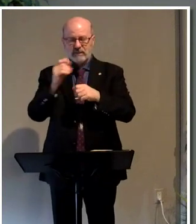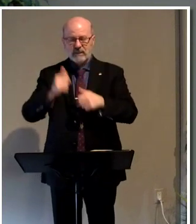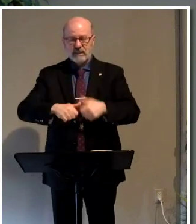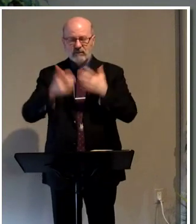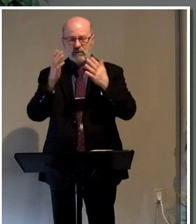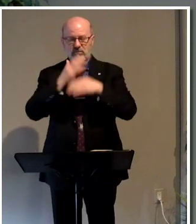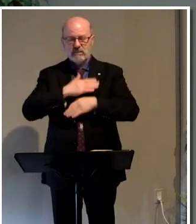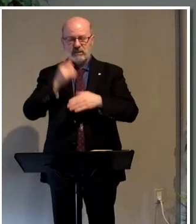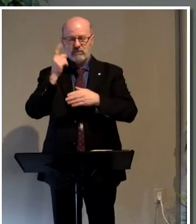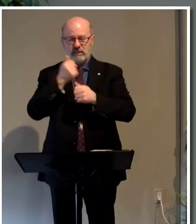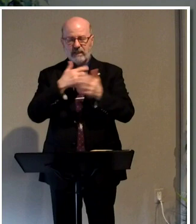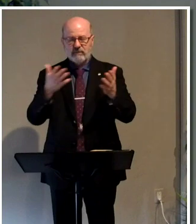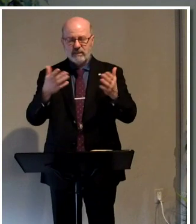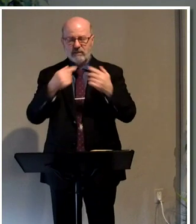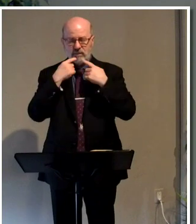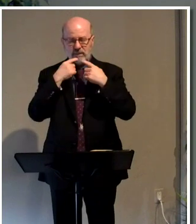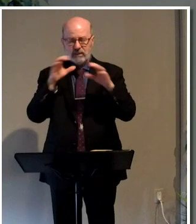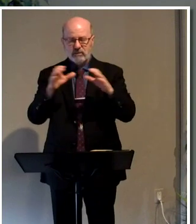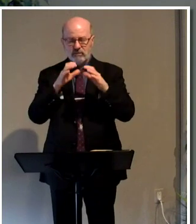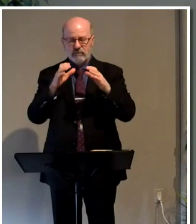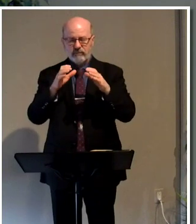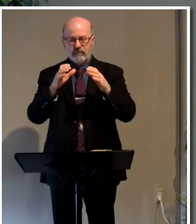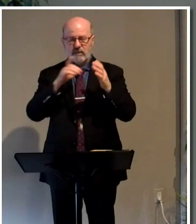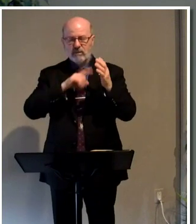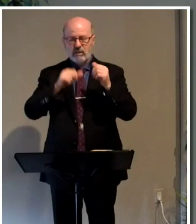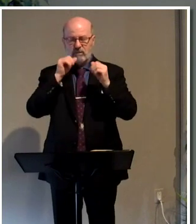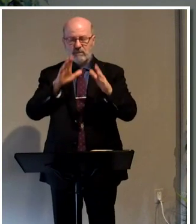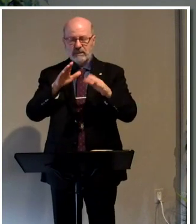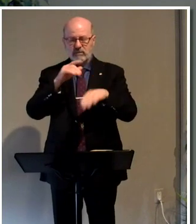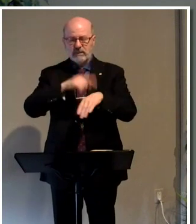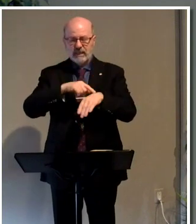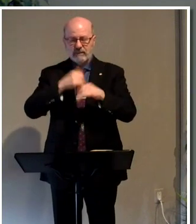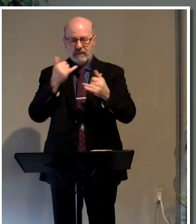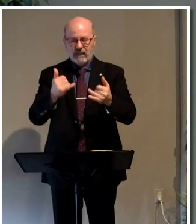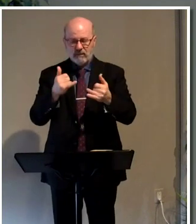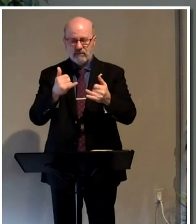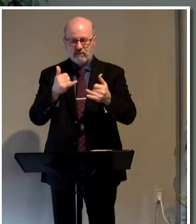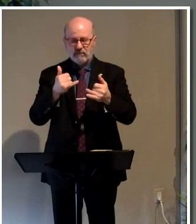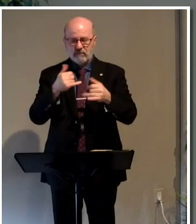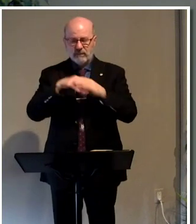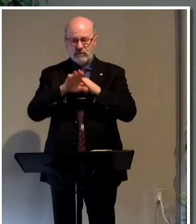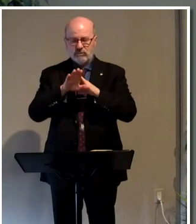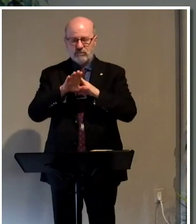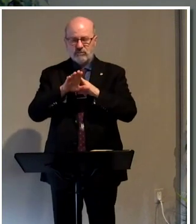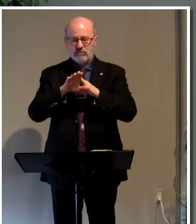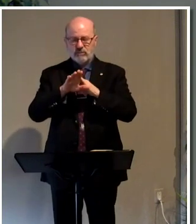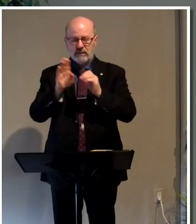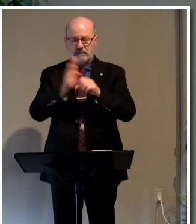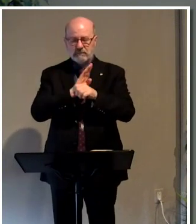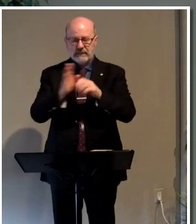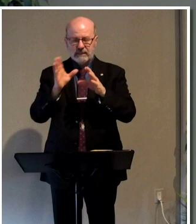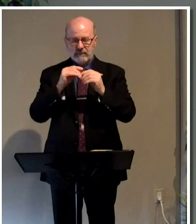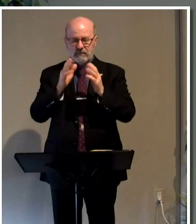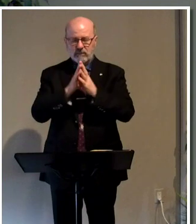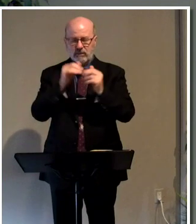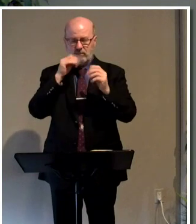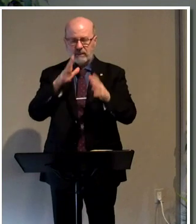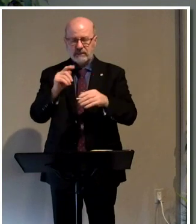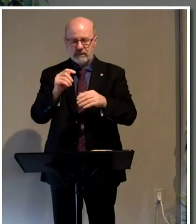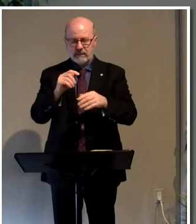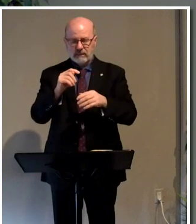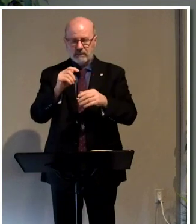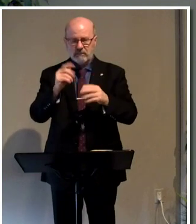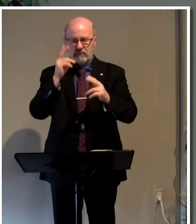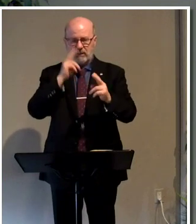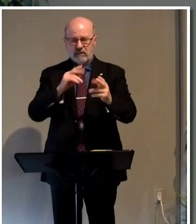We want to please you with everything that we say and do. Lord, would you bless our time now as we enter into a business meeting. Just pray that you'd bless it, that